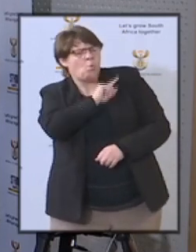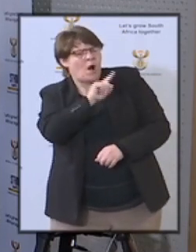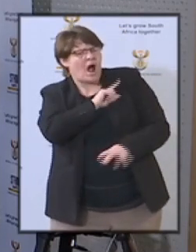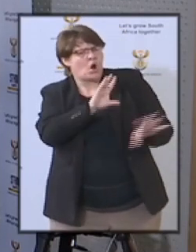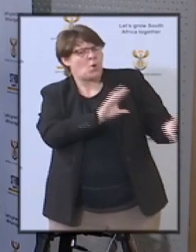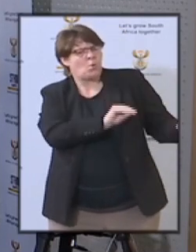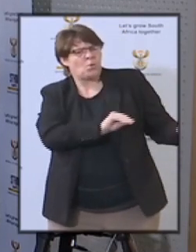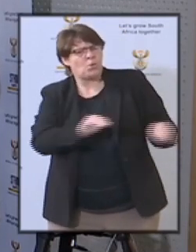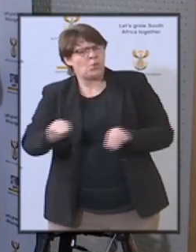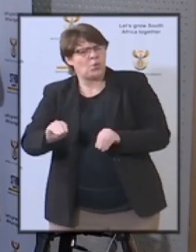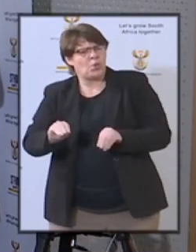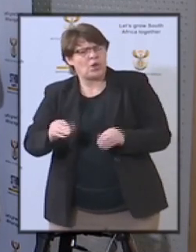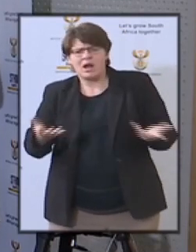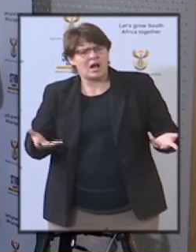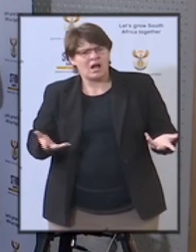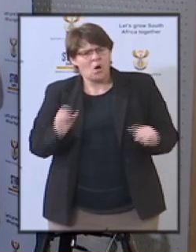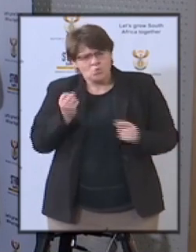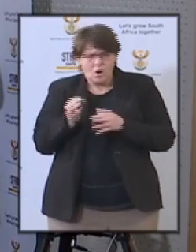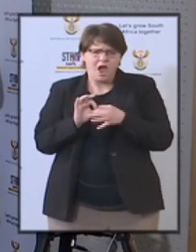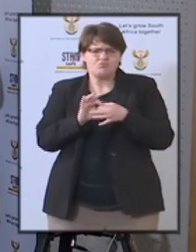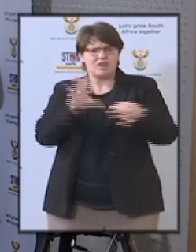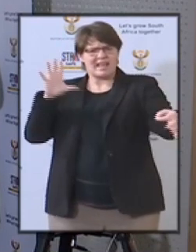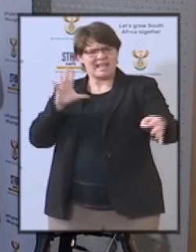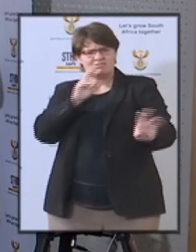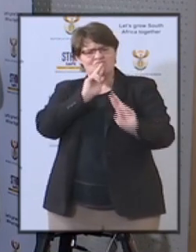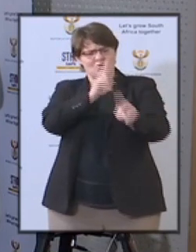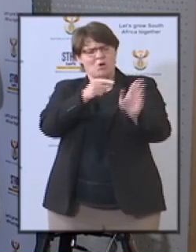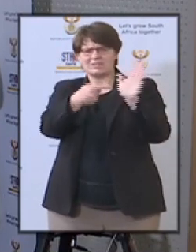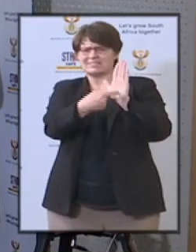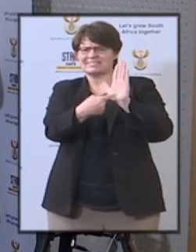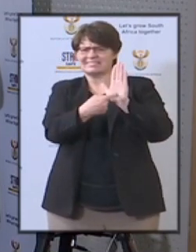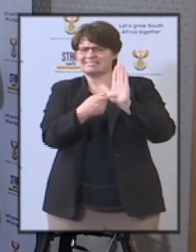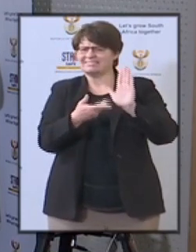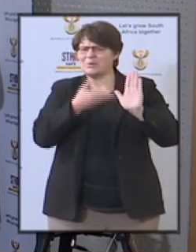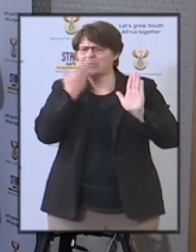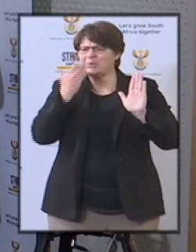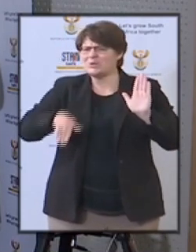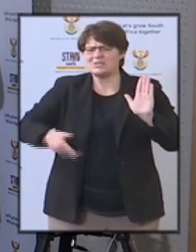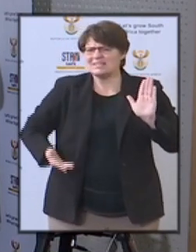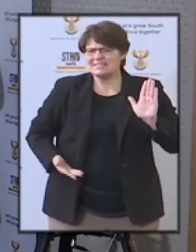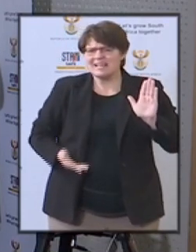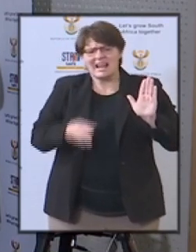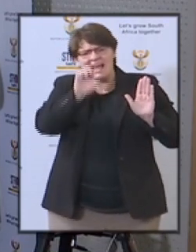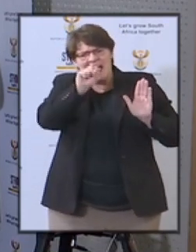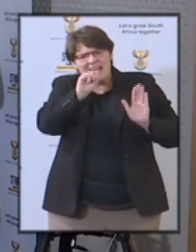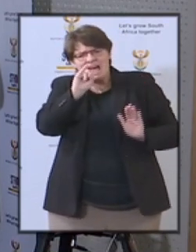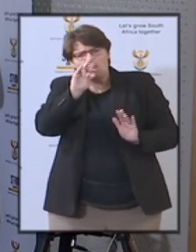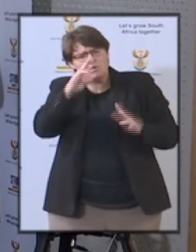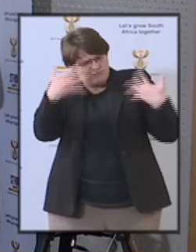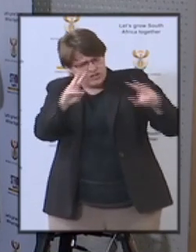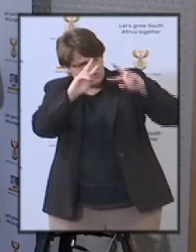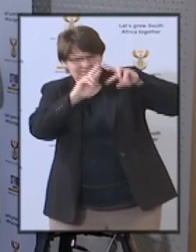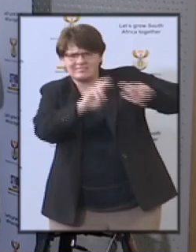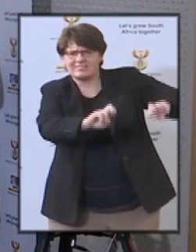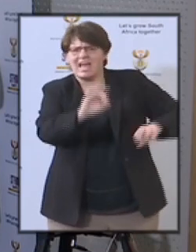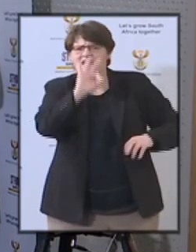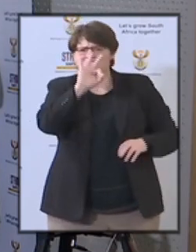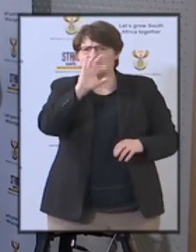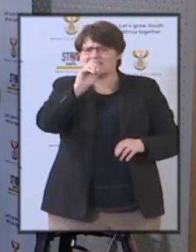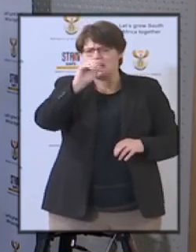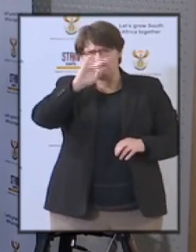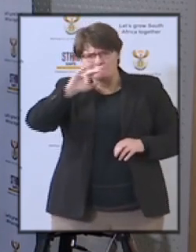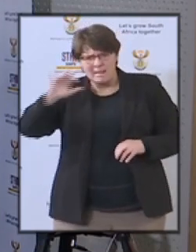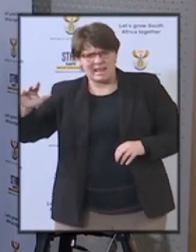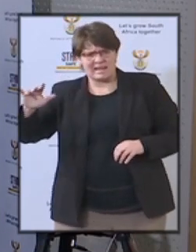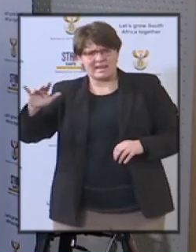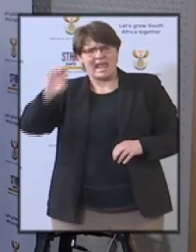the premier is still not releasing the findings of the siu into that 50 million rand e-commerce